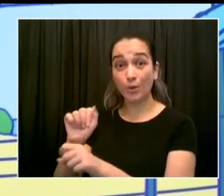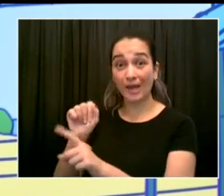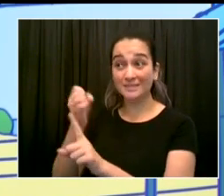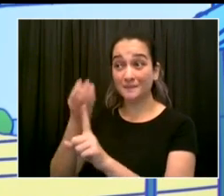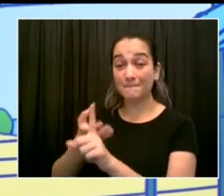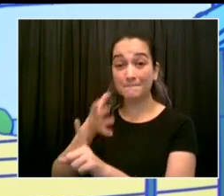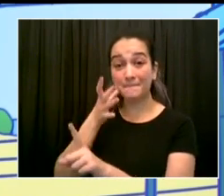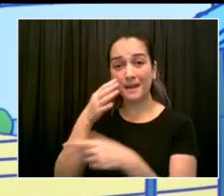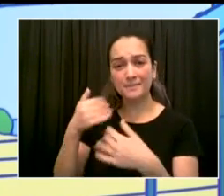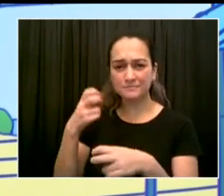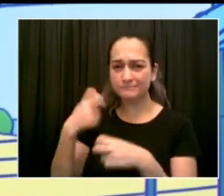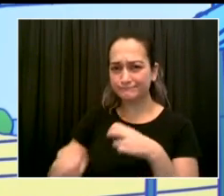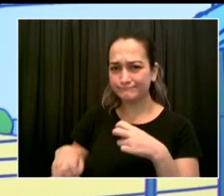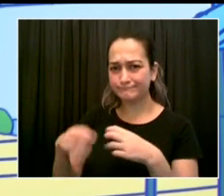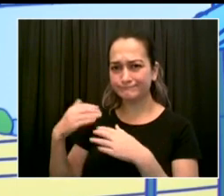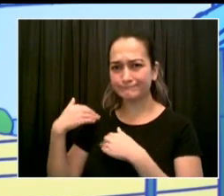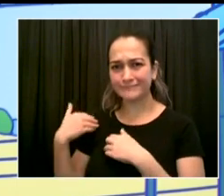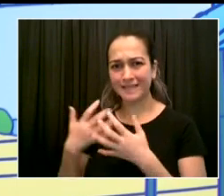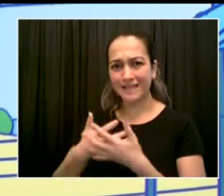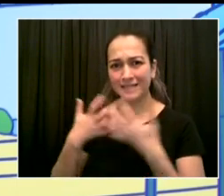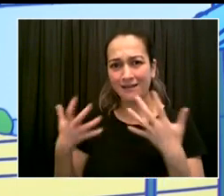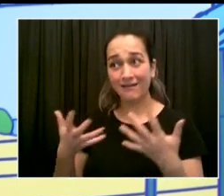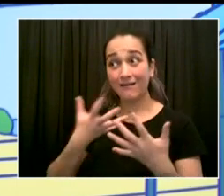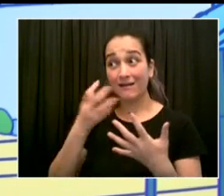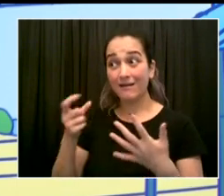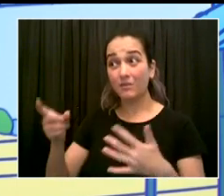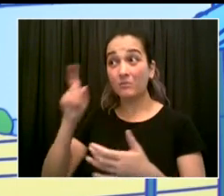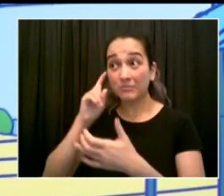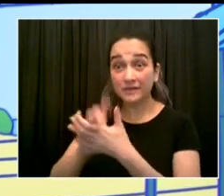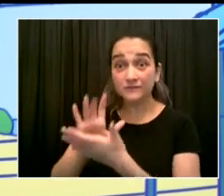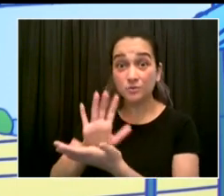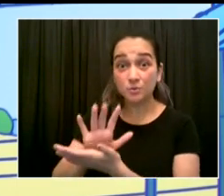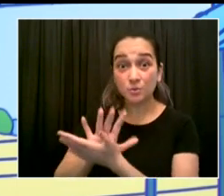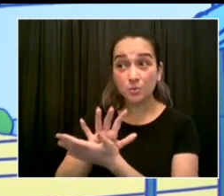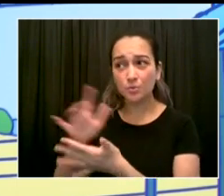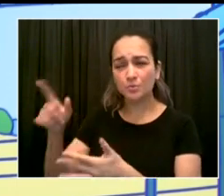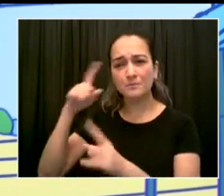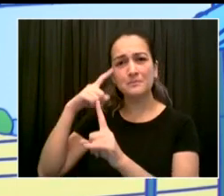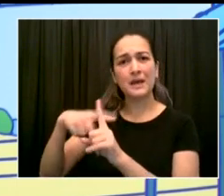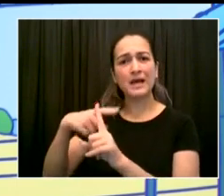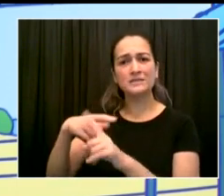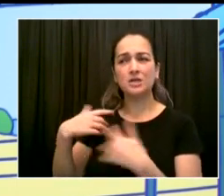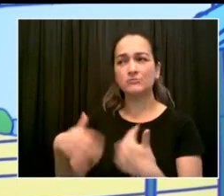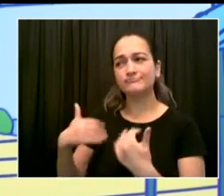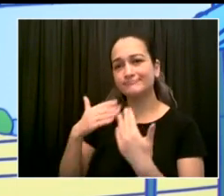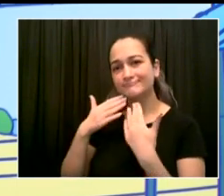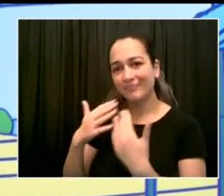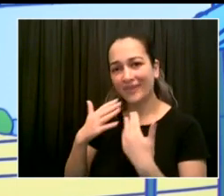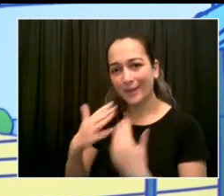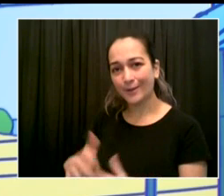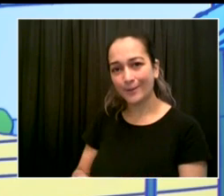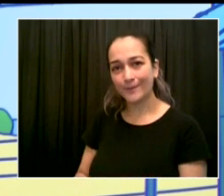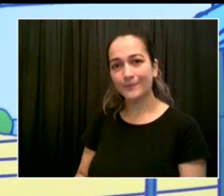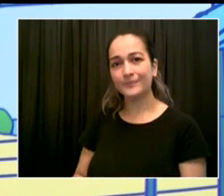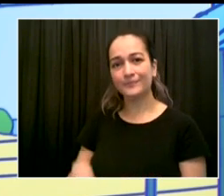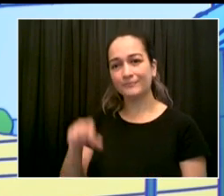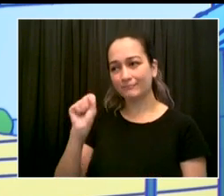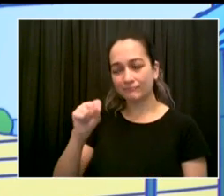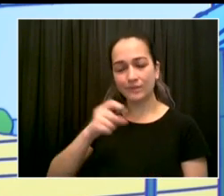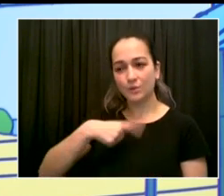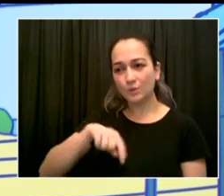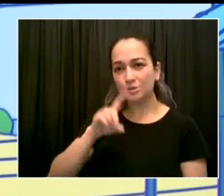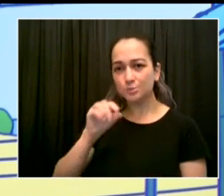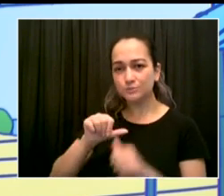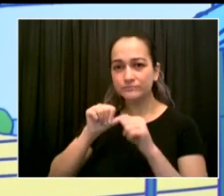spirit. We're going to make this work together, and we're going to work closely with parents, and we're also going to work closely with our elected leaders